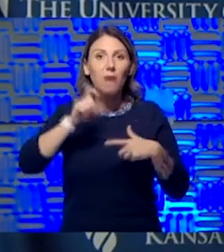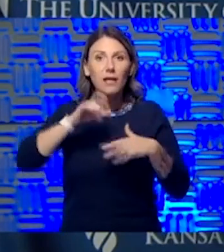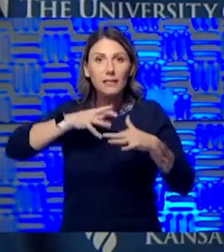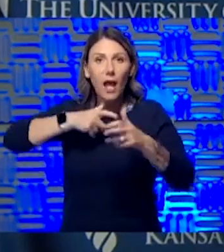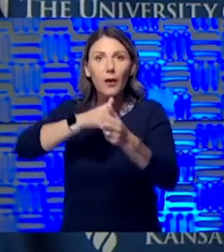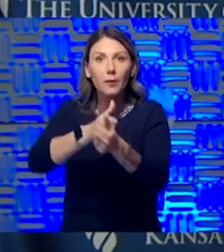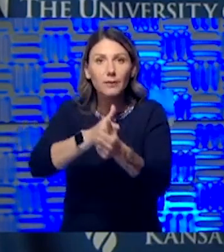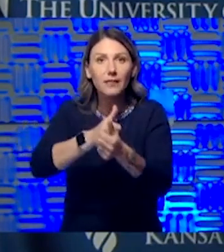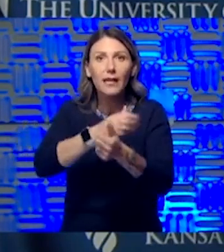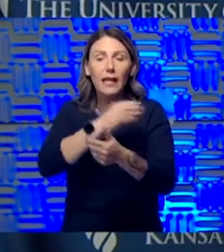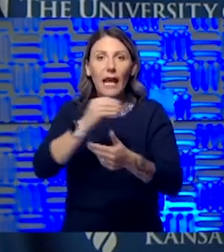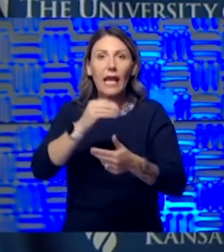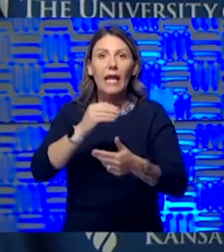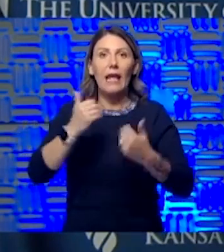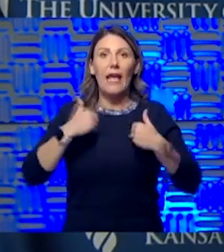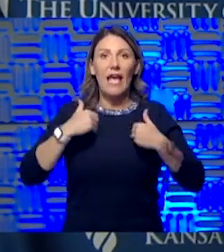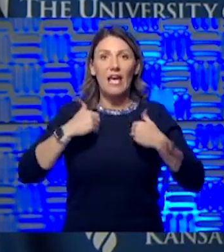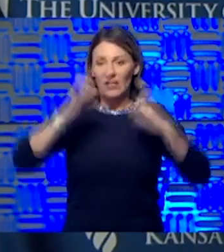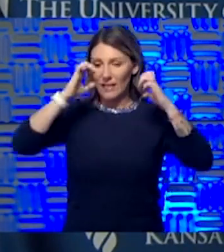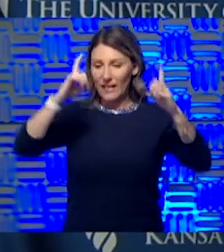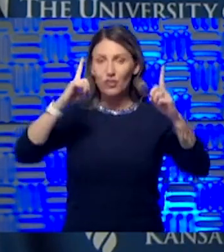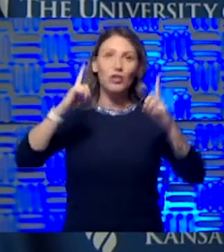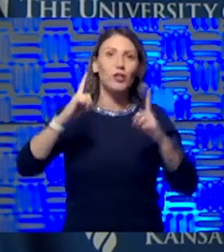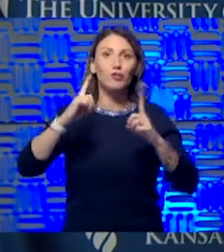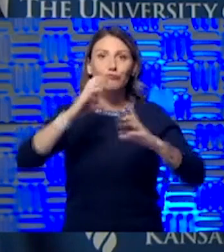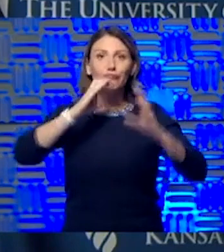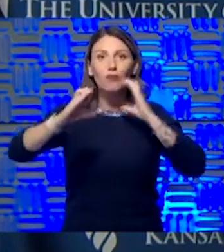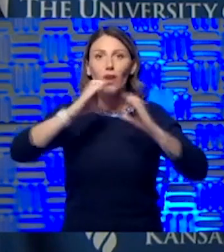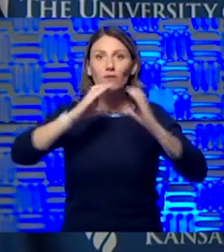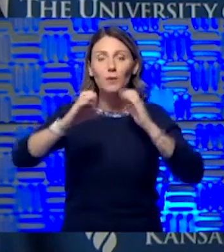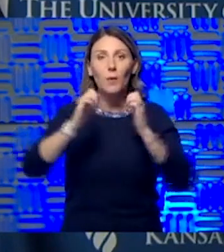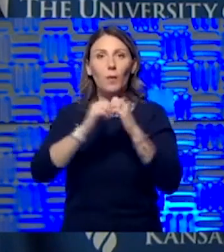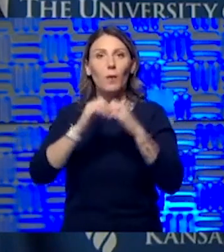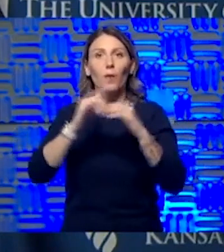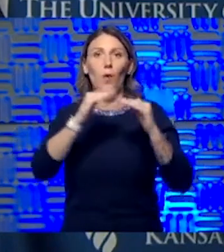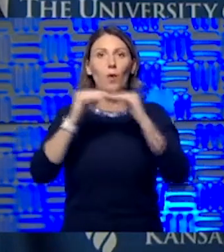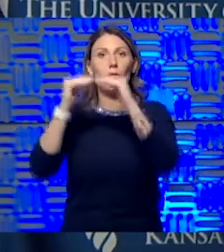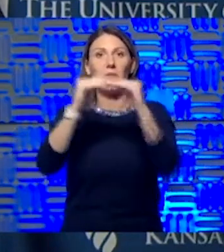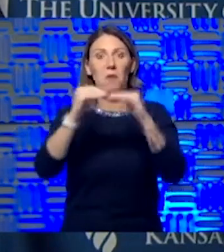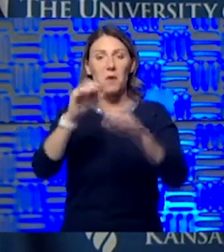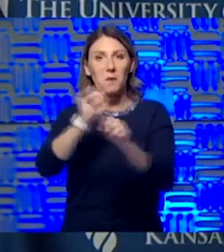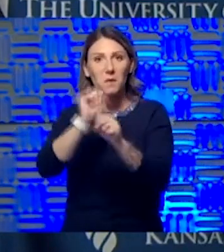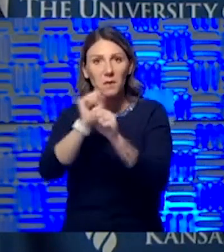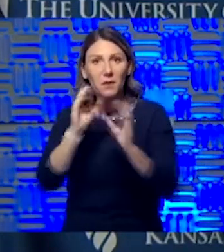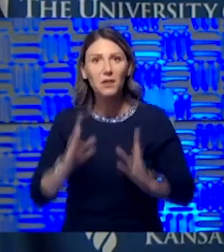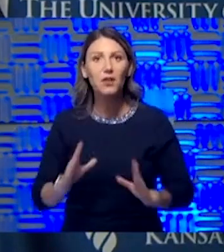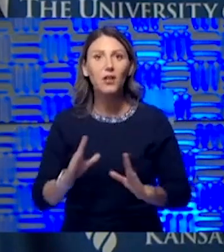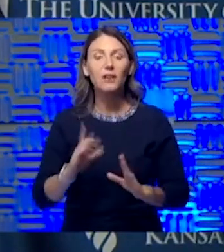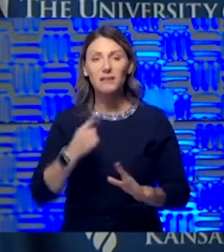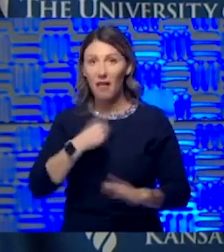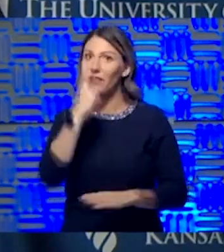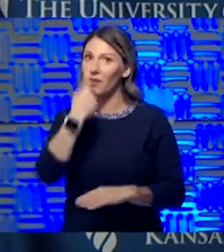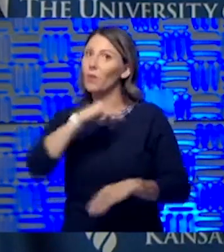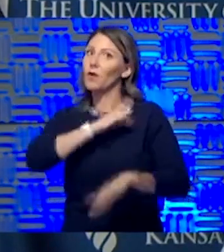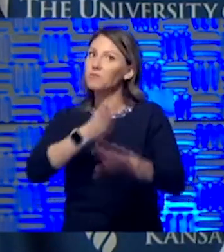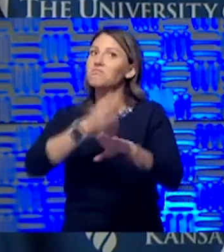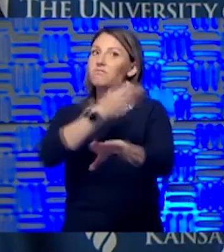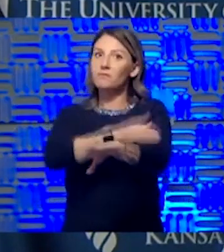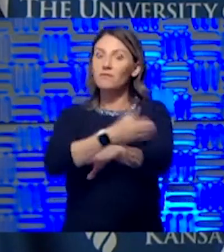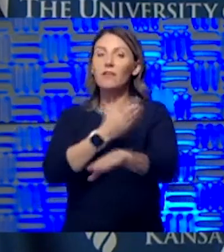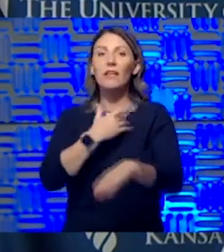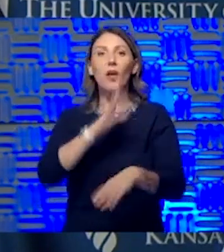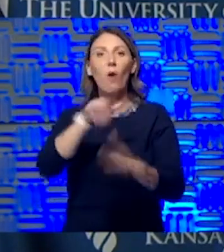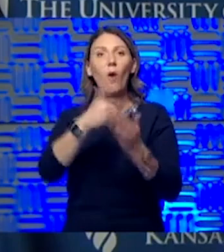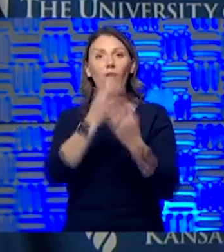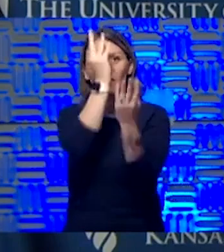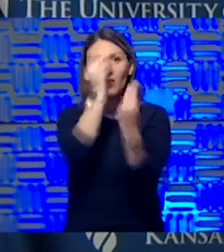those educational conversations with your colleagues as well as the patients and the families. So I think we are getting better. The data is coming out and